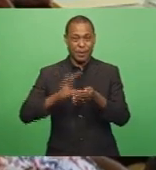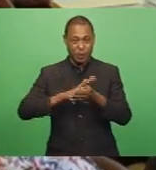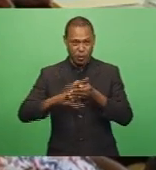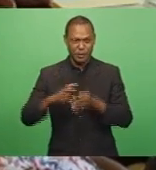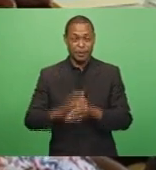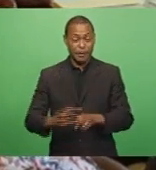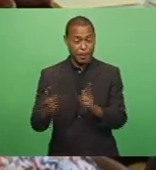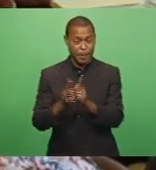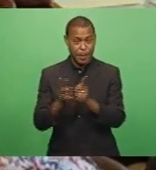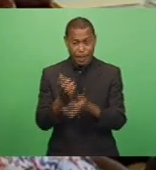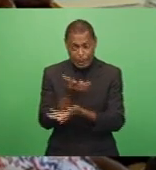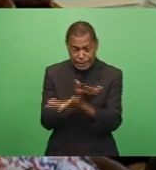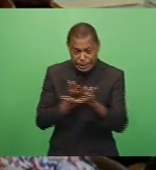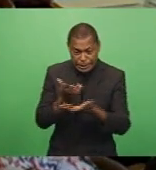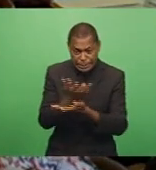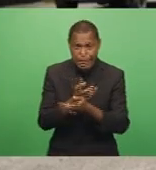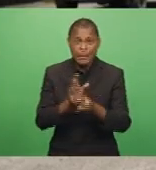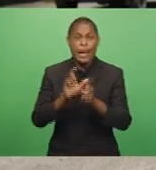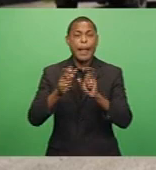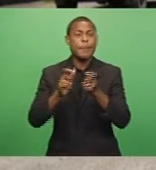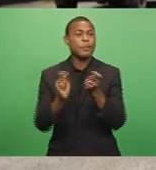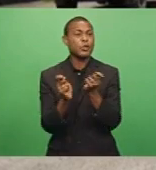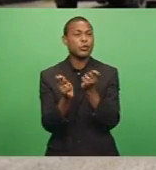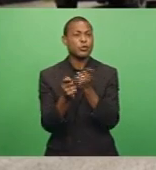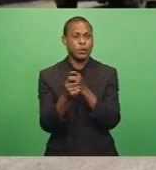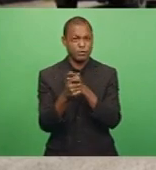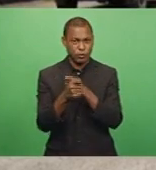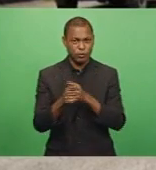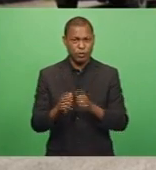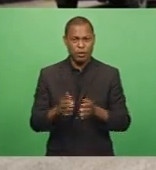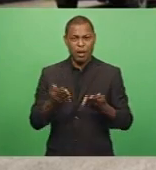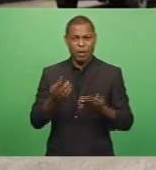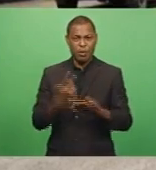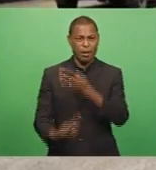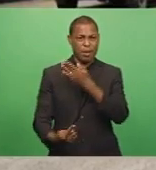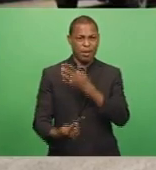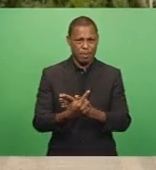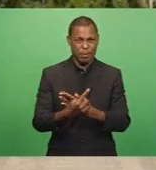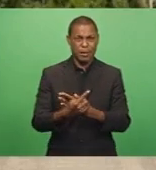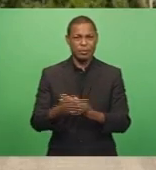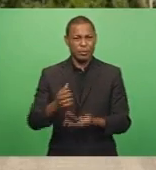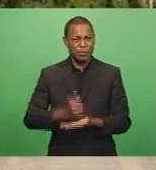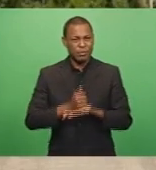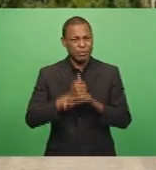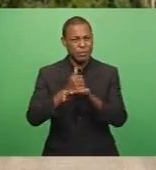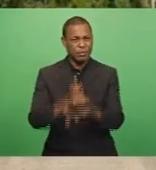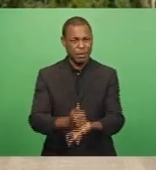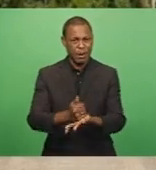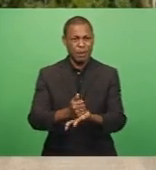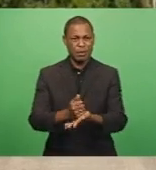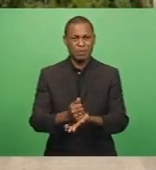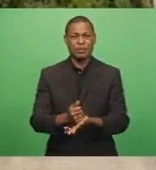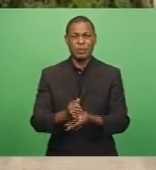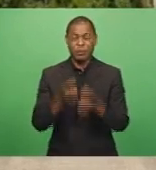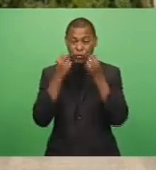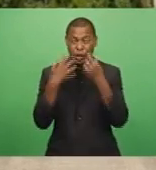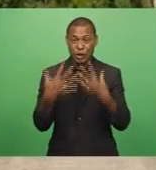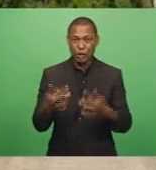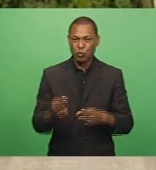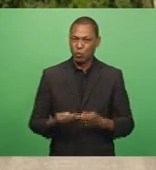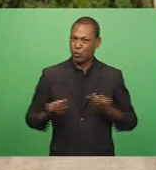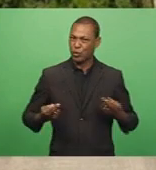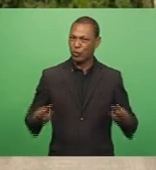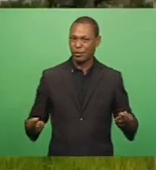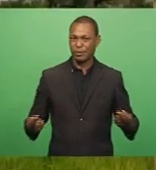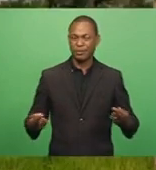discussed issues of climate change, the well-being of villages, rehabilitation programs, preservation of natural resources and vacant